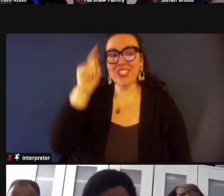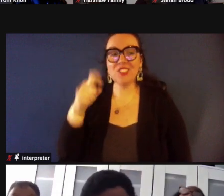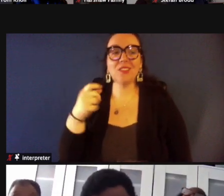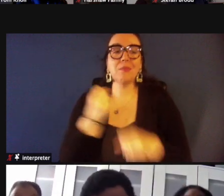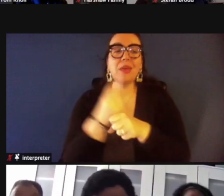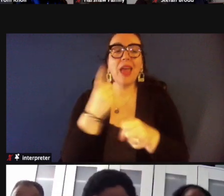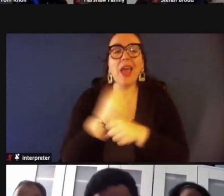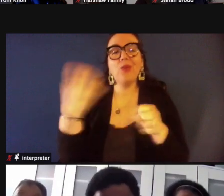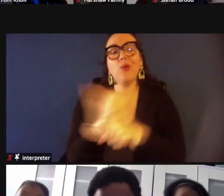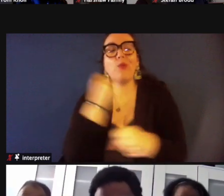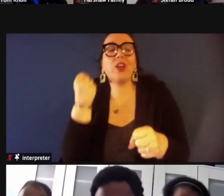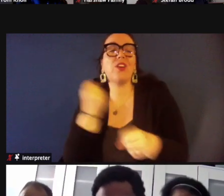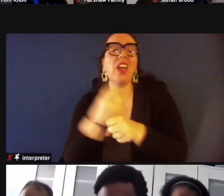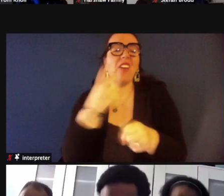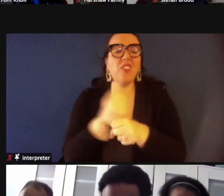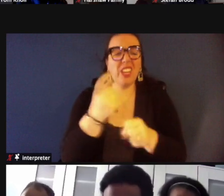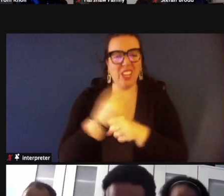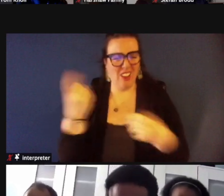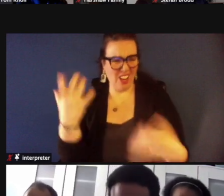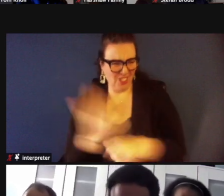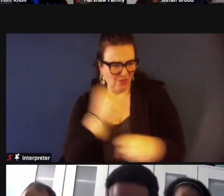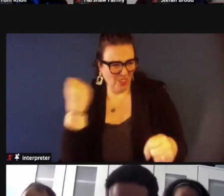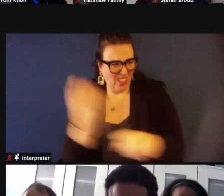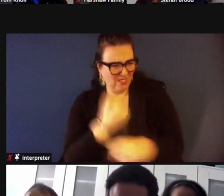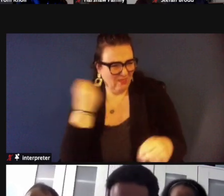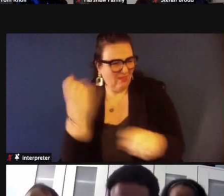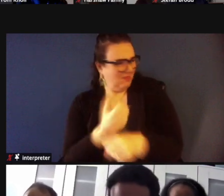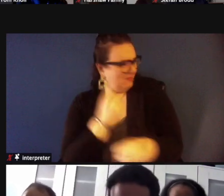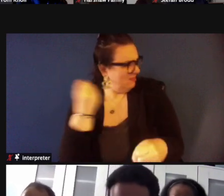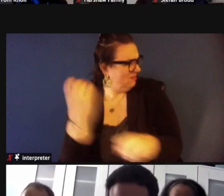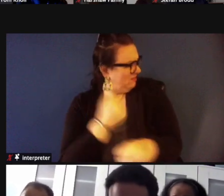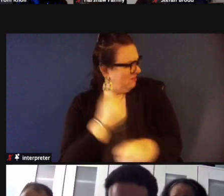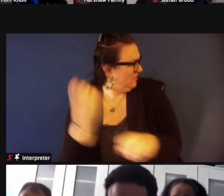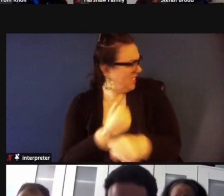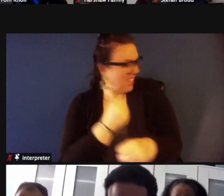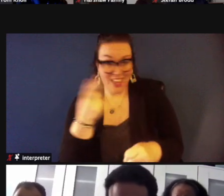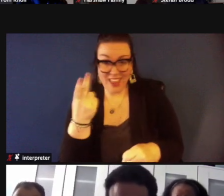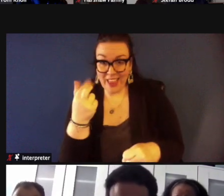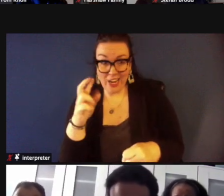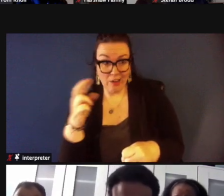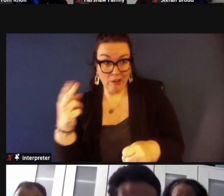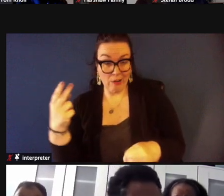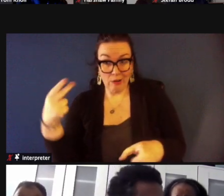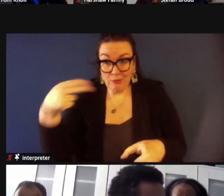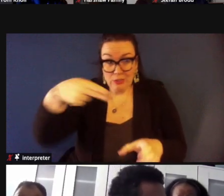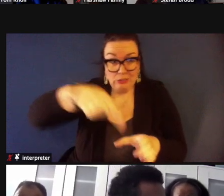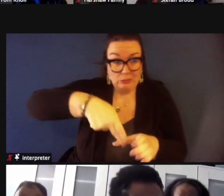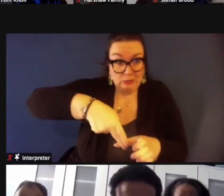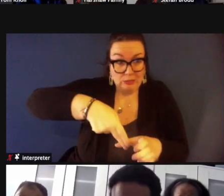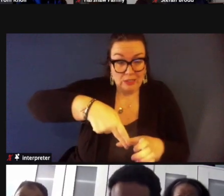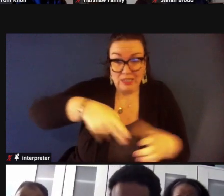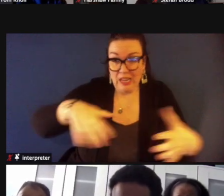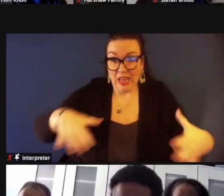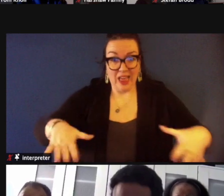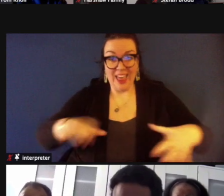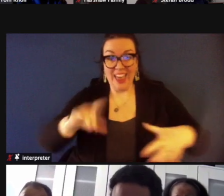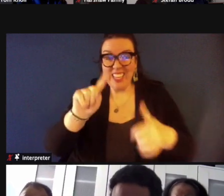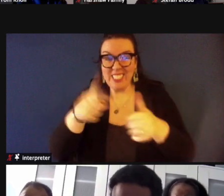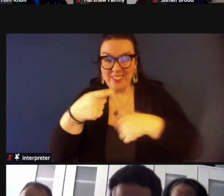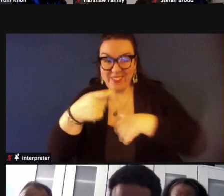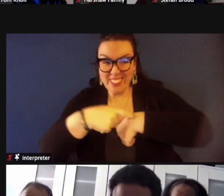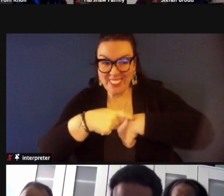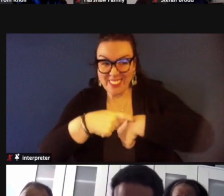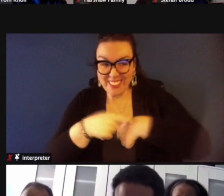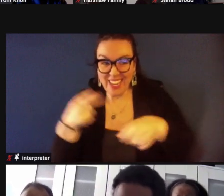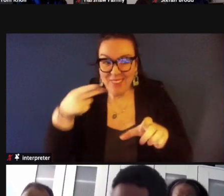every year and then when herb entered it was not only was it his first time entering